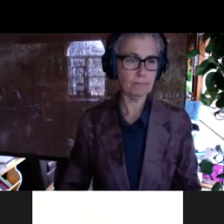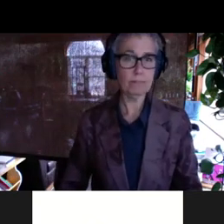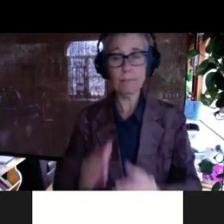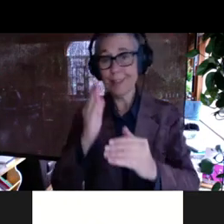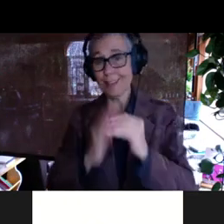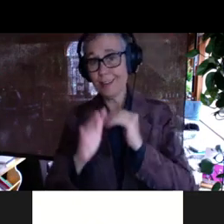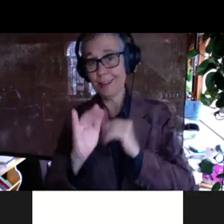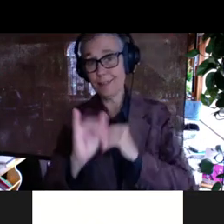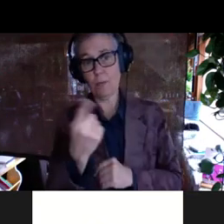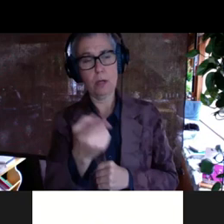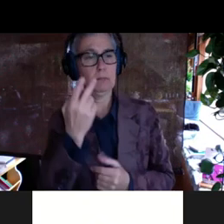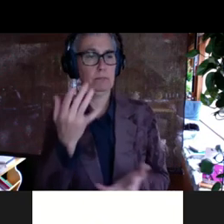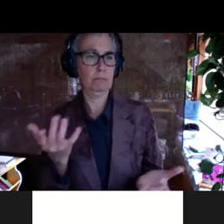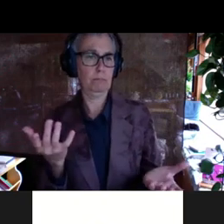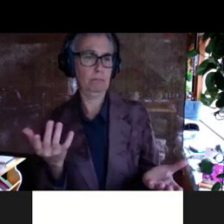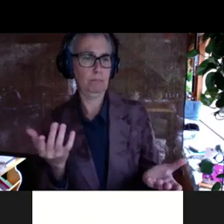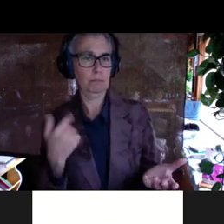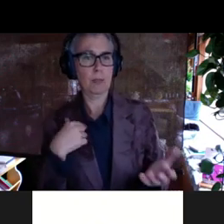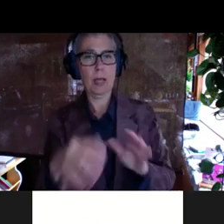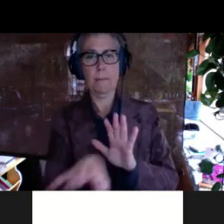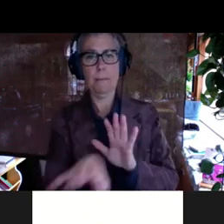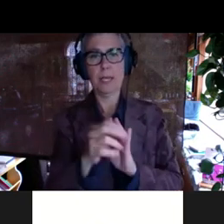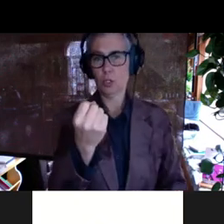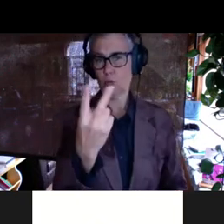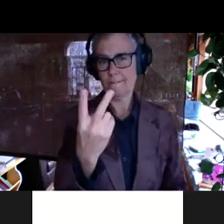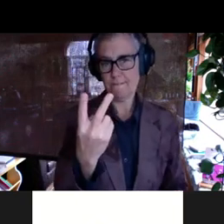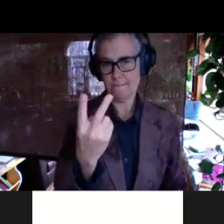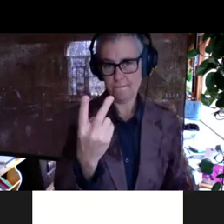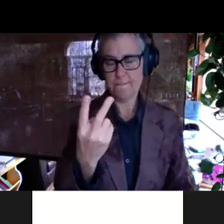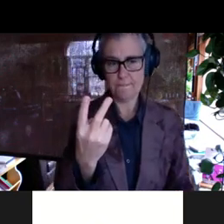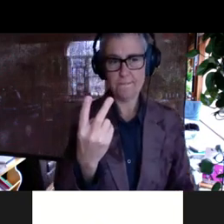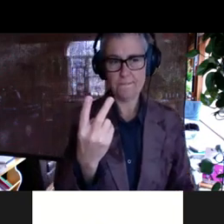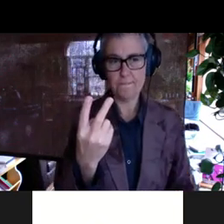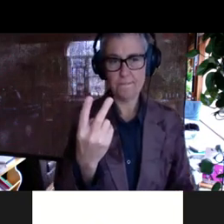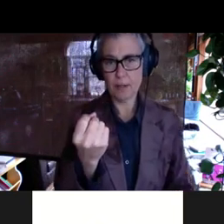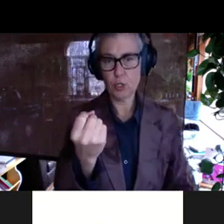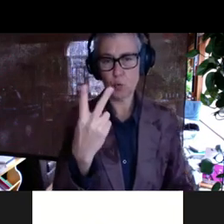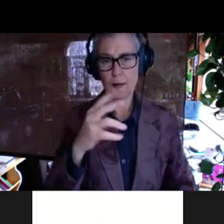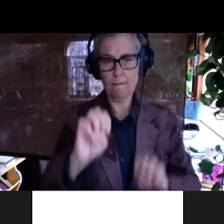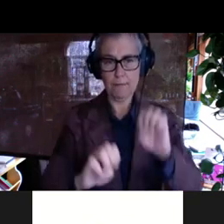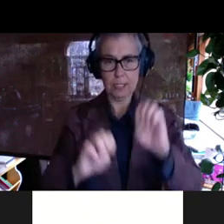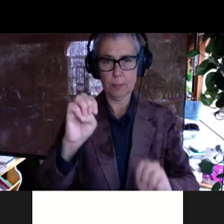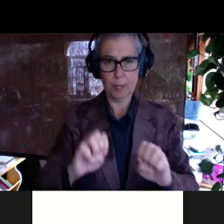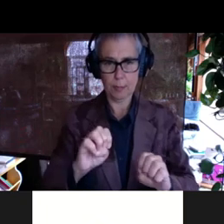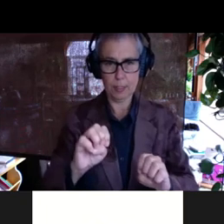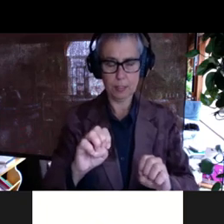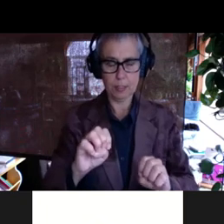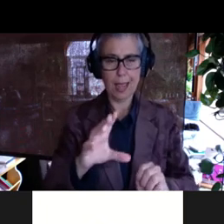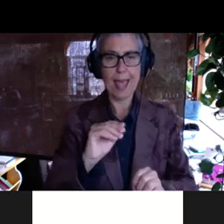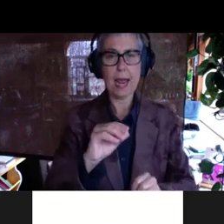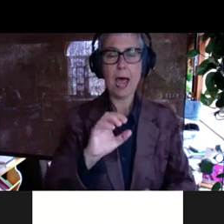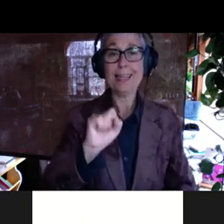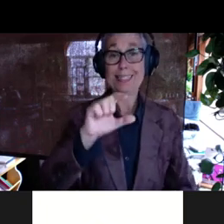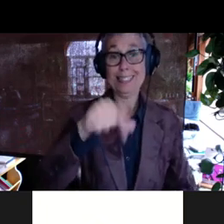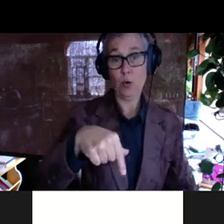uh, uh, I chose, uh, different, uh, 12, 12 experiments and I sequenced full